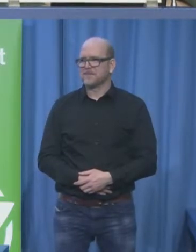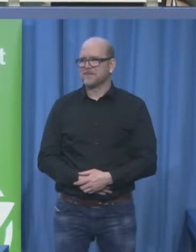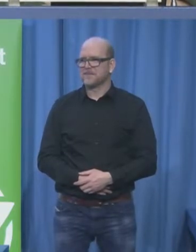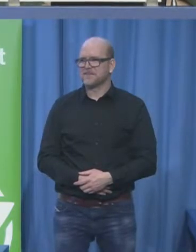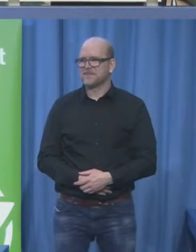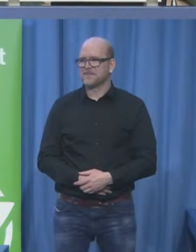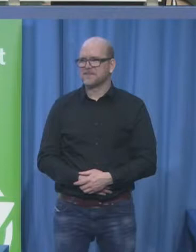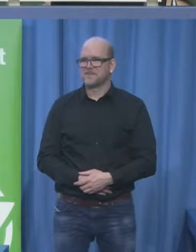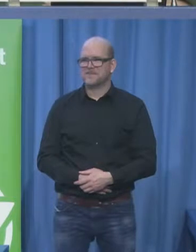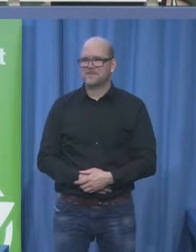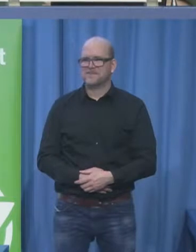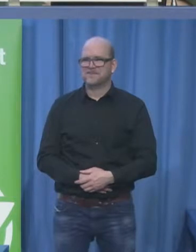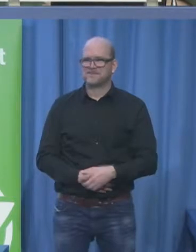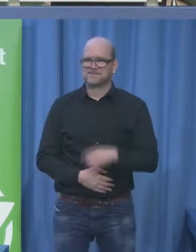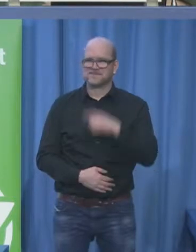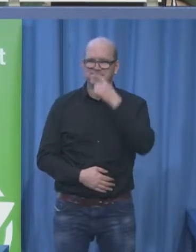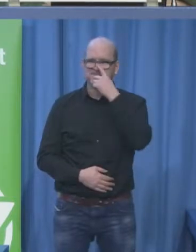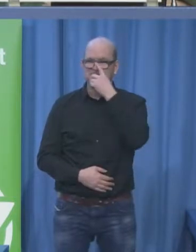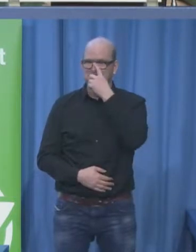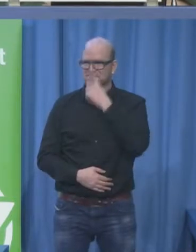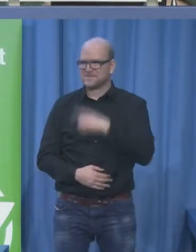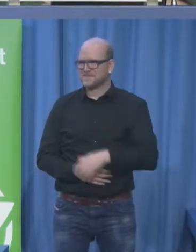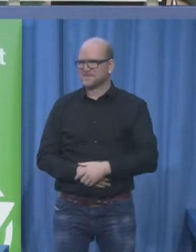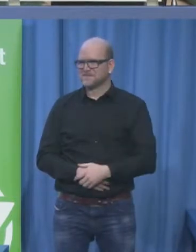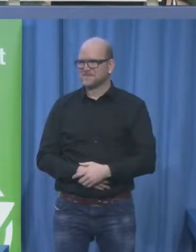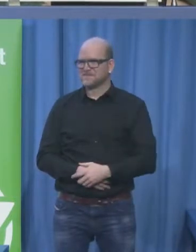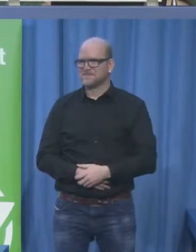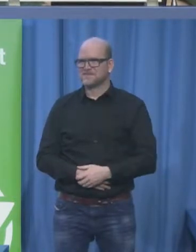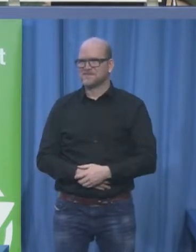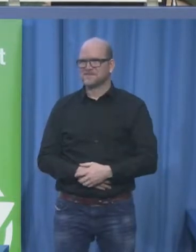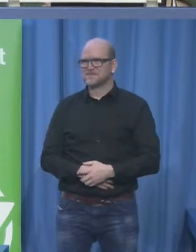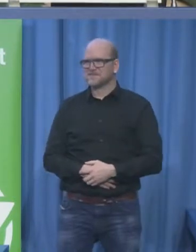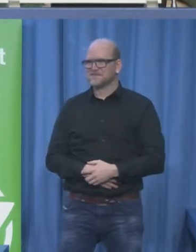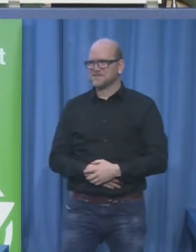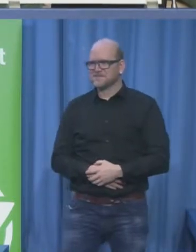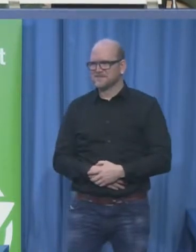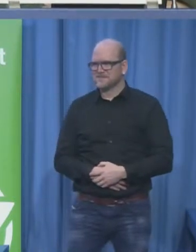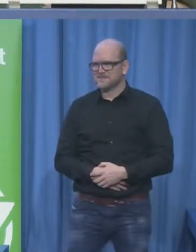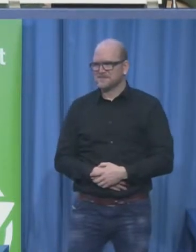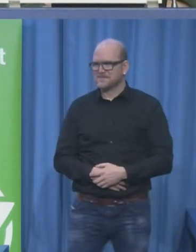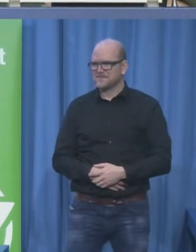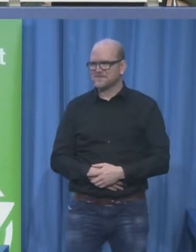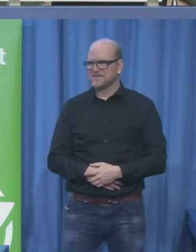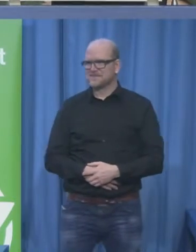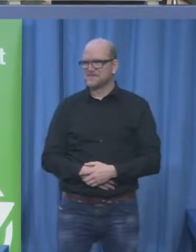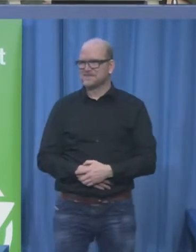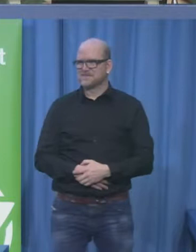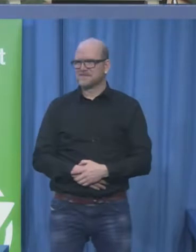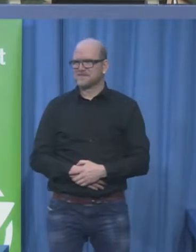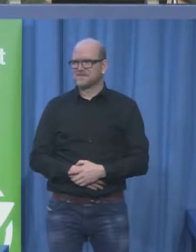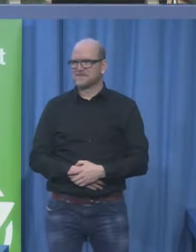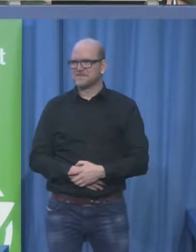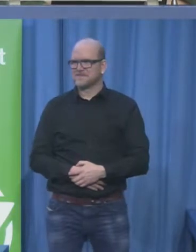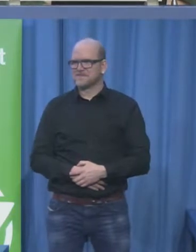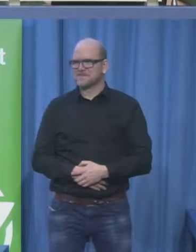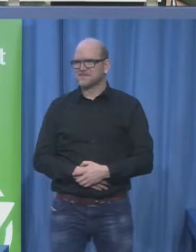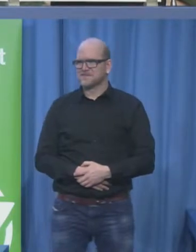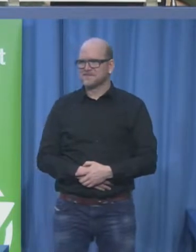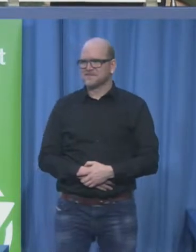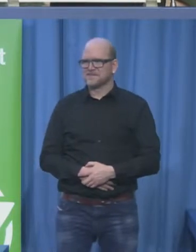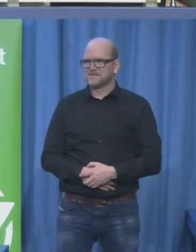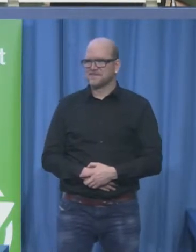bush how awful well it wasn't all bad i left with the best man's number you are terrible